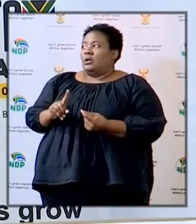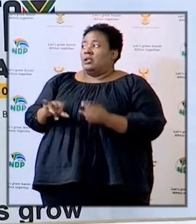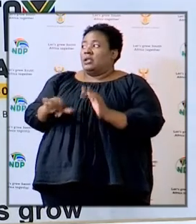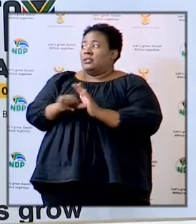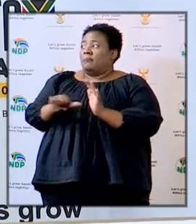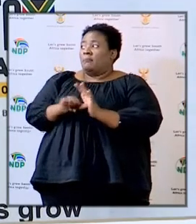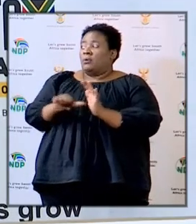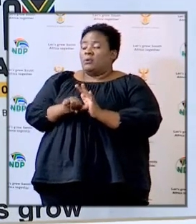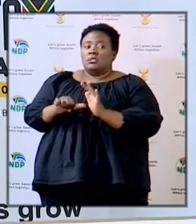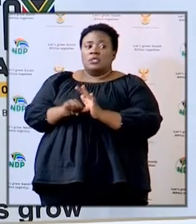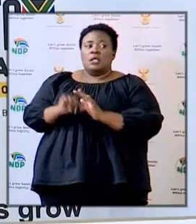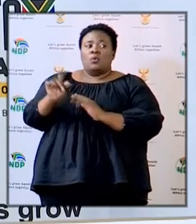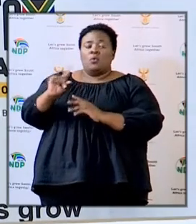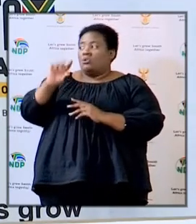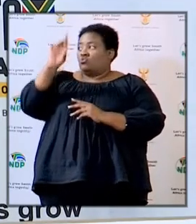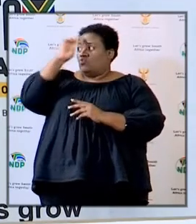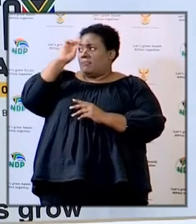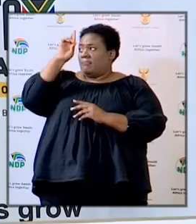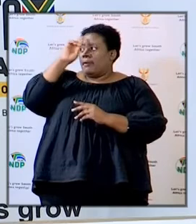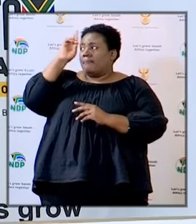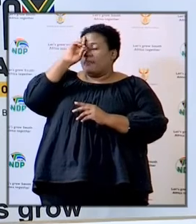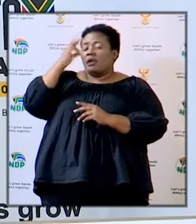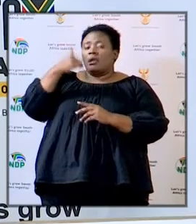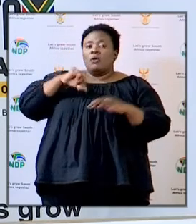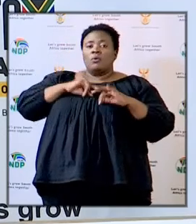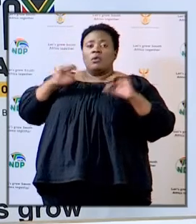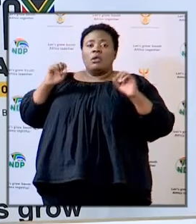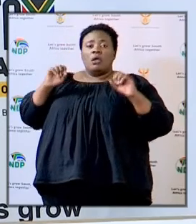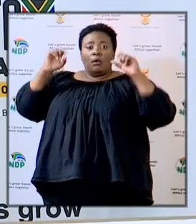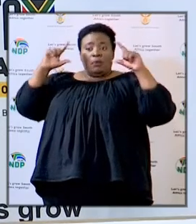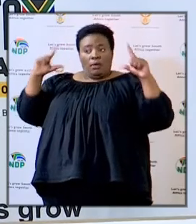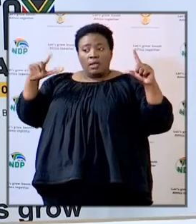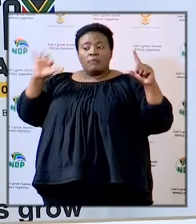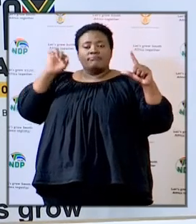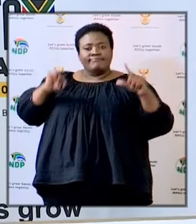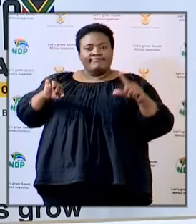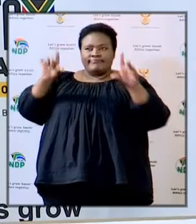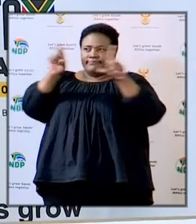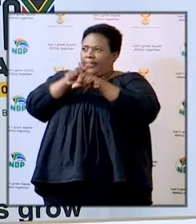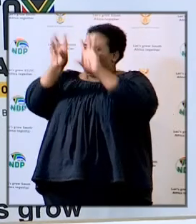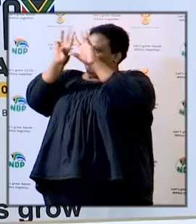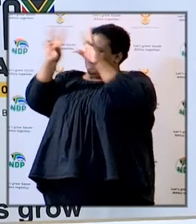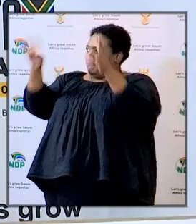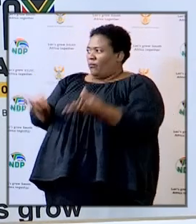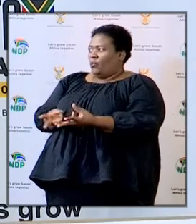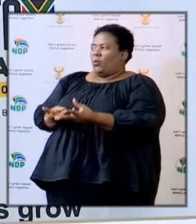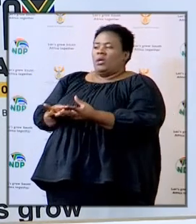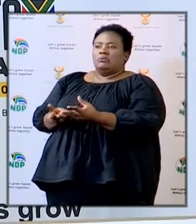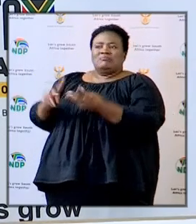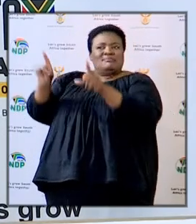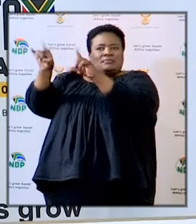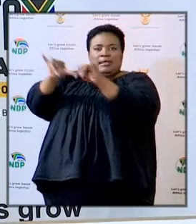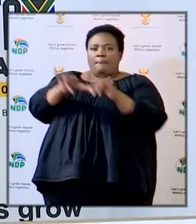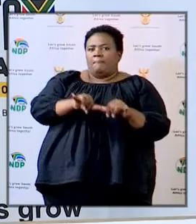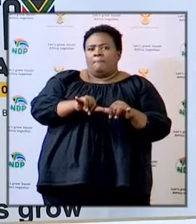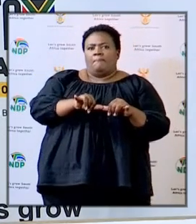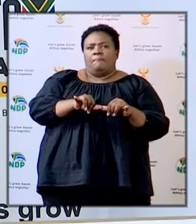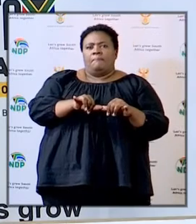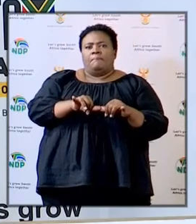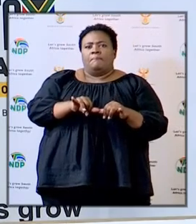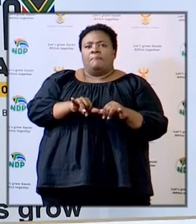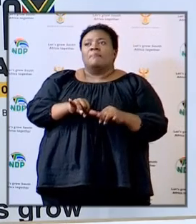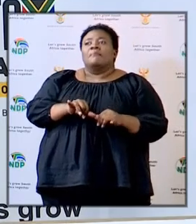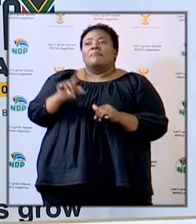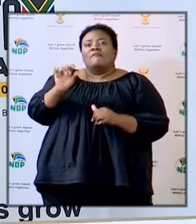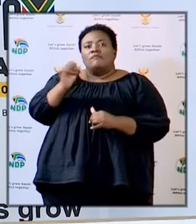just remember that but we also acknowledge as it would be the case all over the world that it has to be